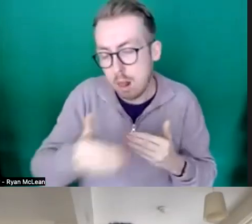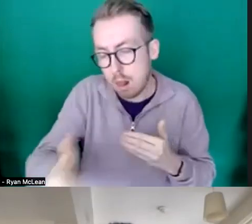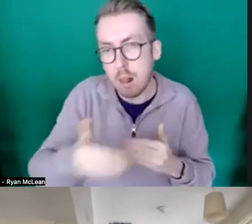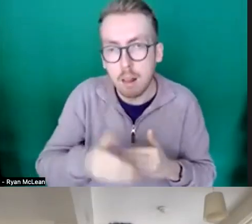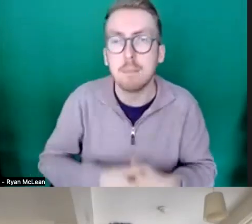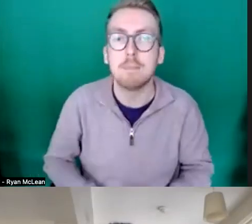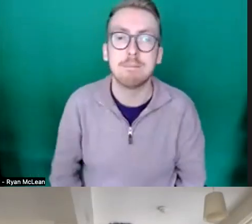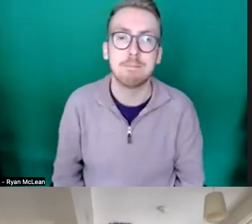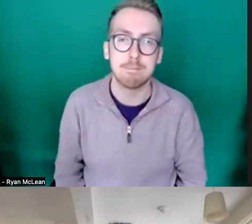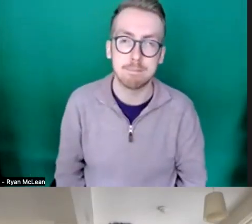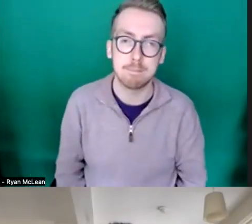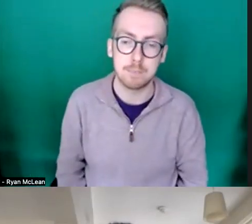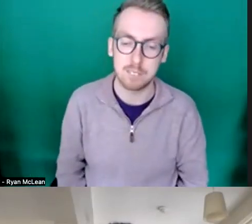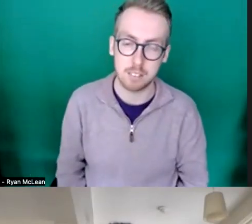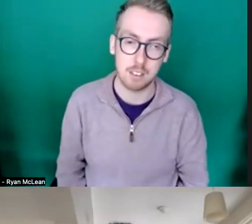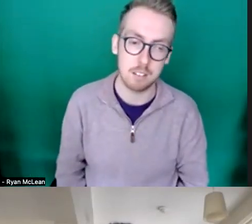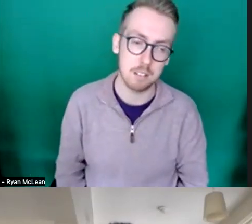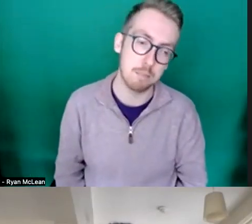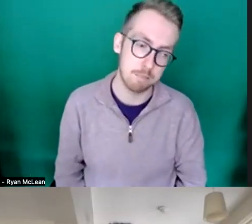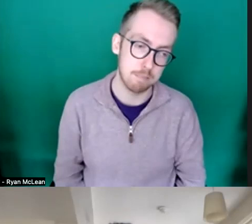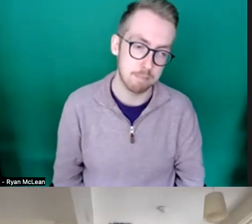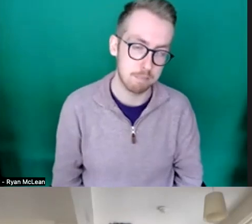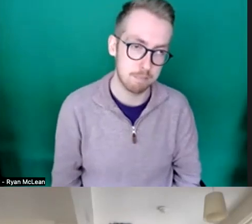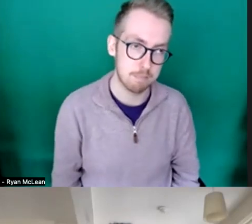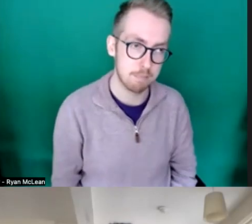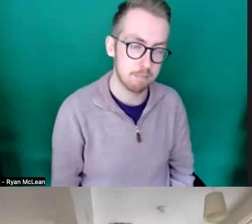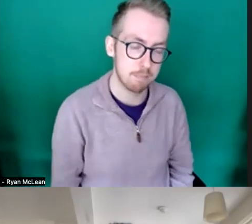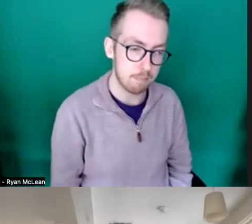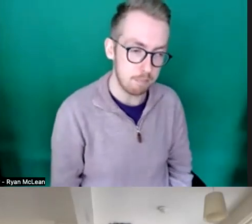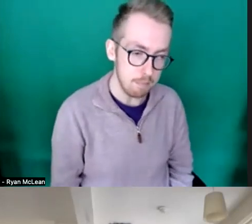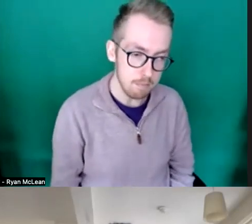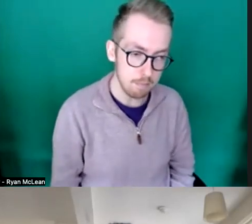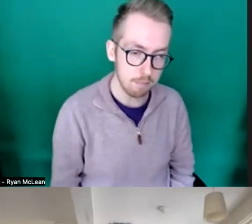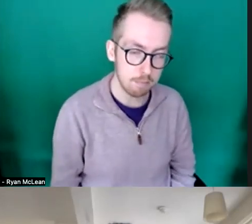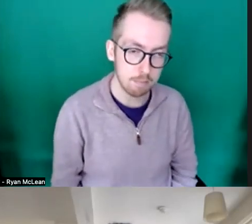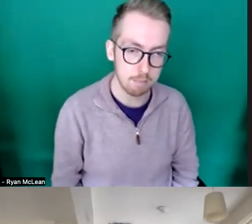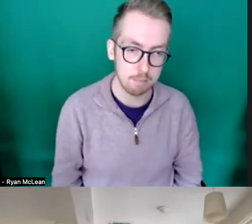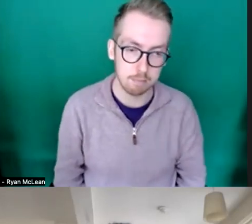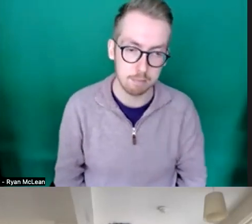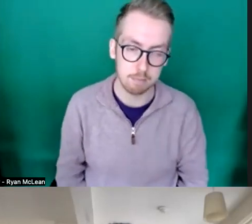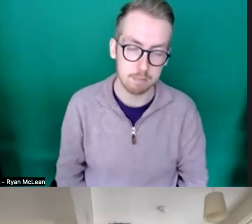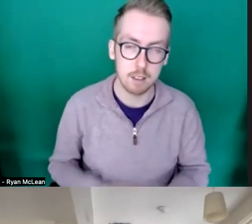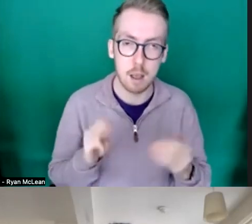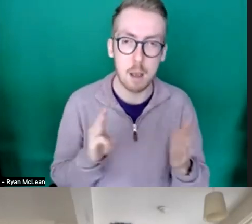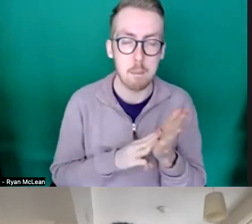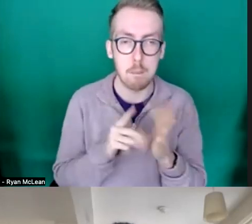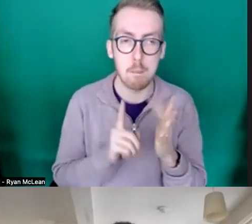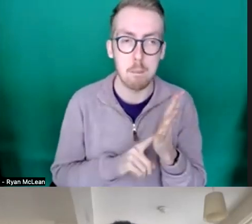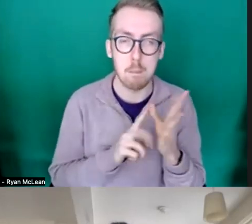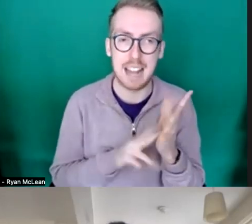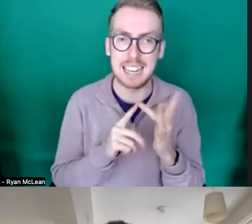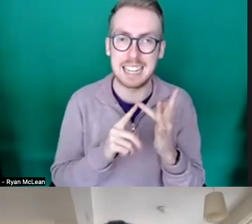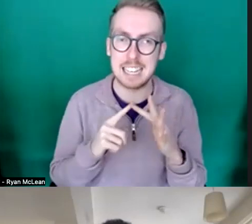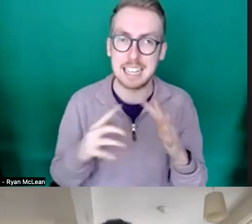uh i'm just scanning uh i'm just scanning this question from melanie whitehead who is